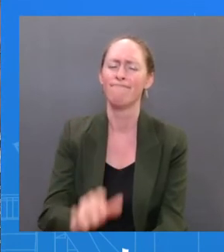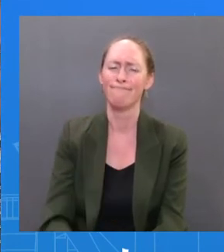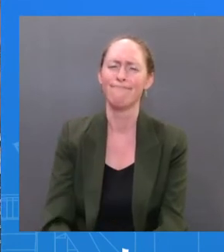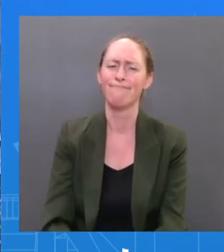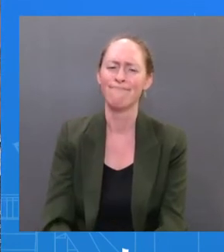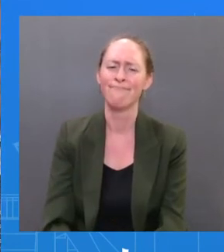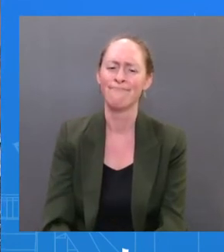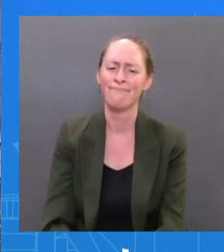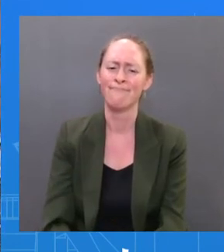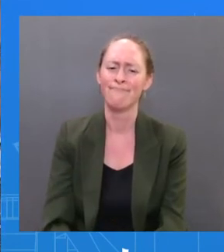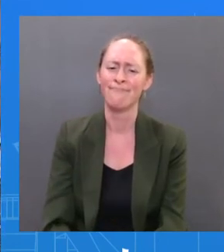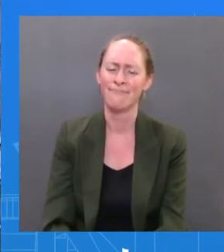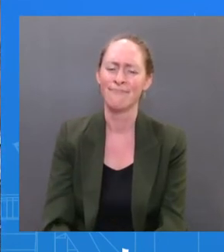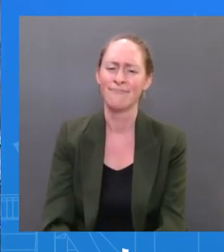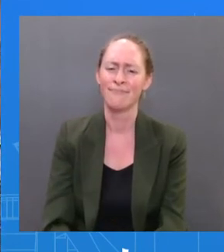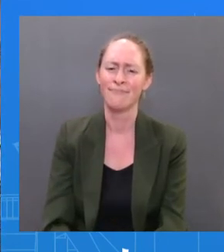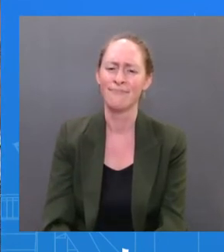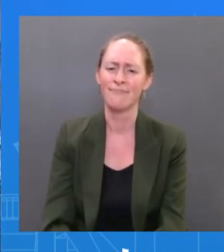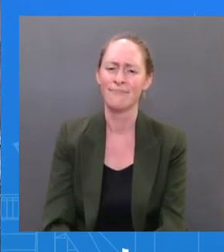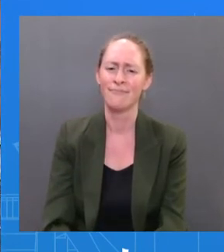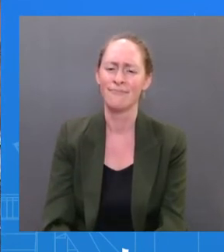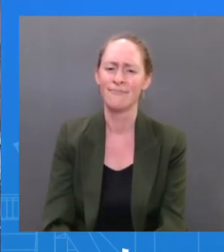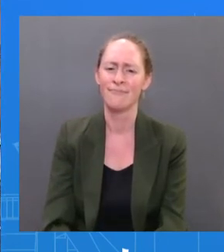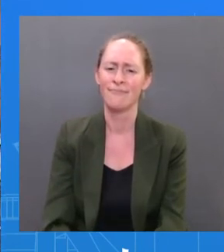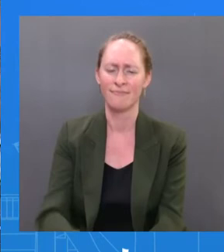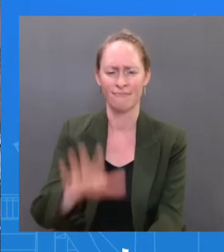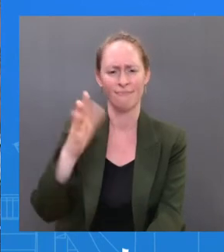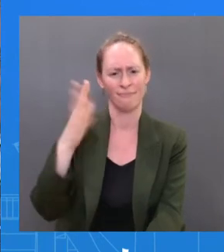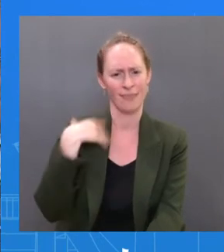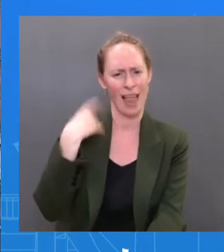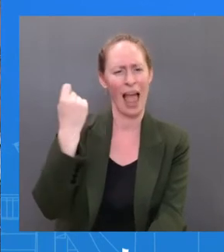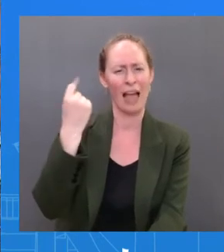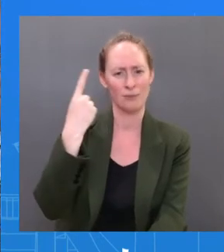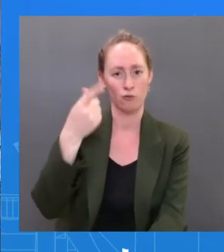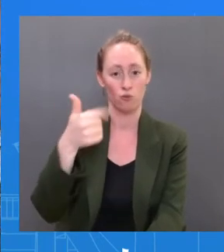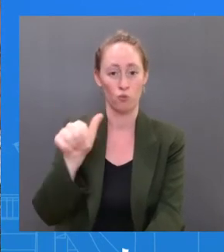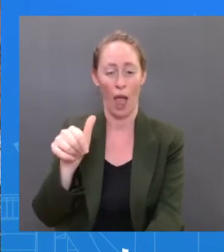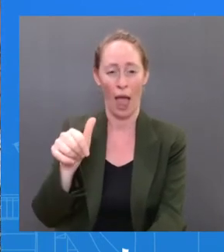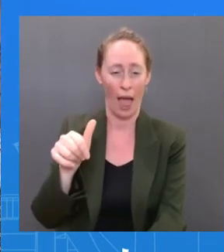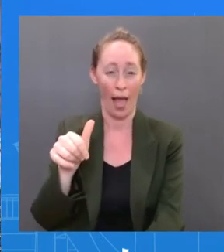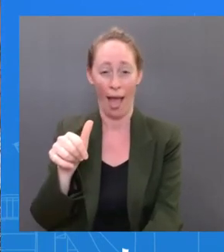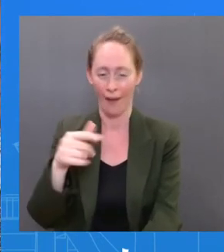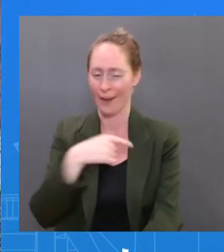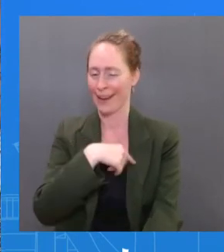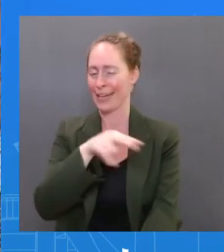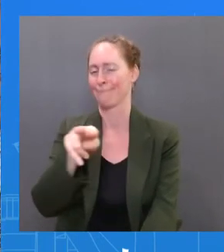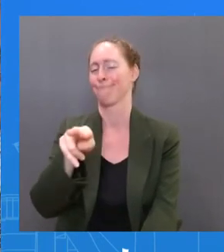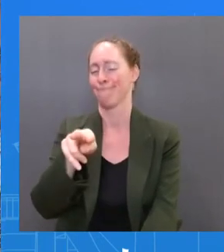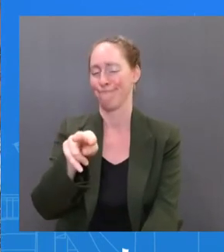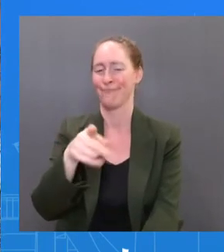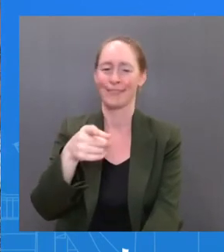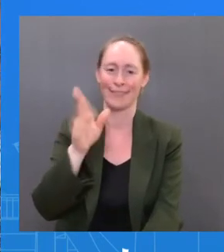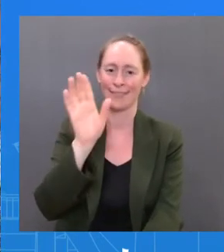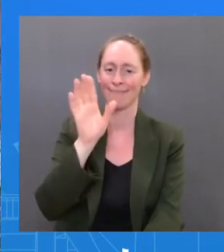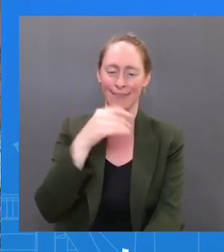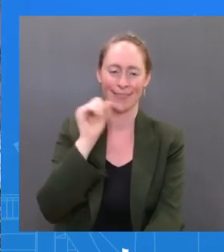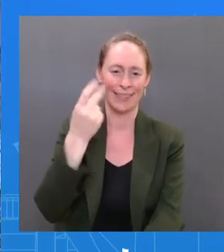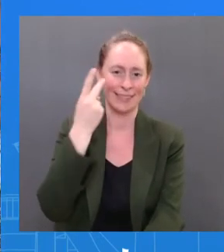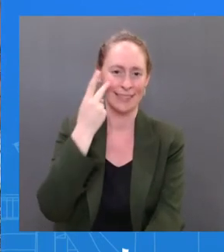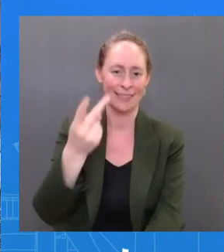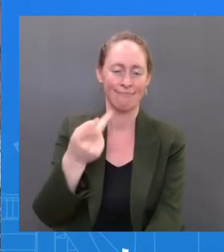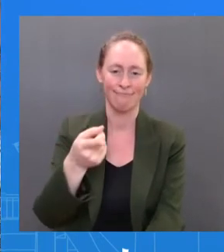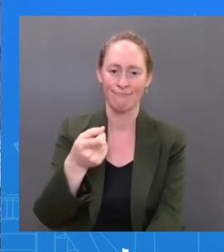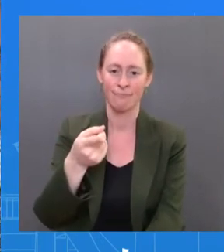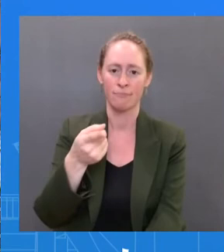see what you're trying to do, but it's not the case for everyone. The President went on a trip. He came home last